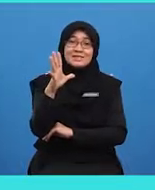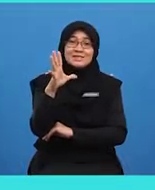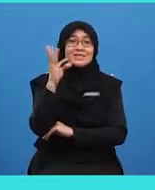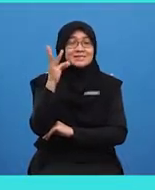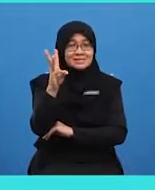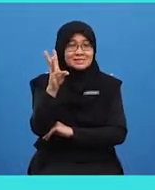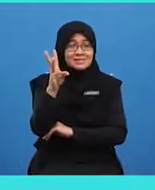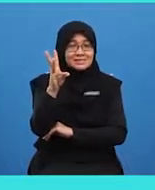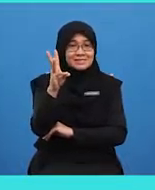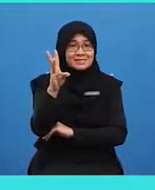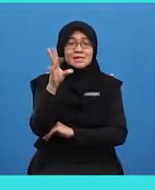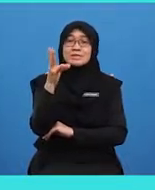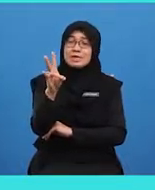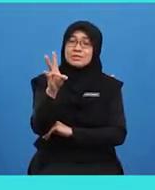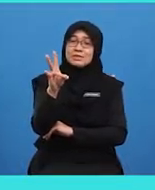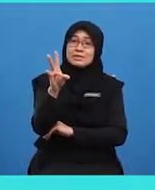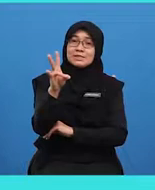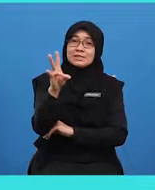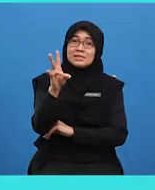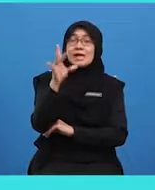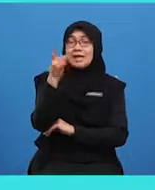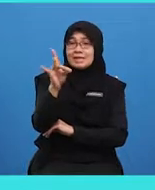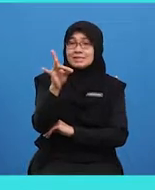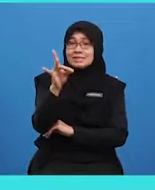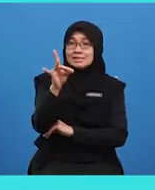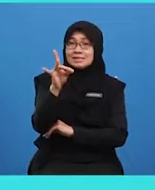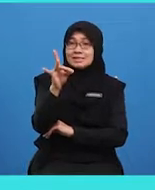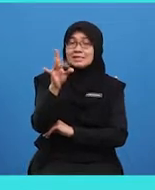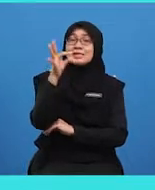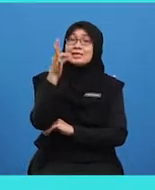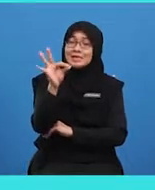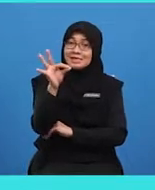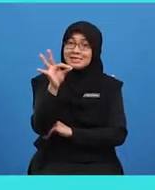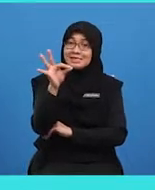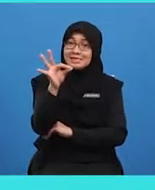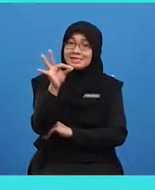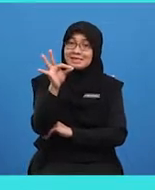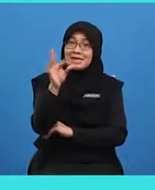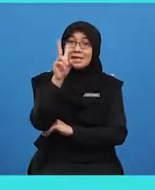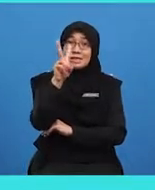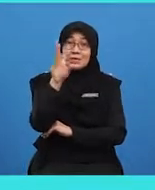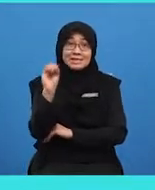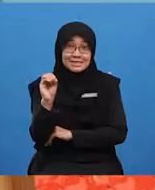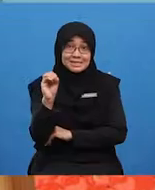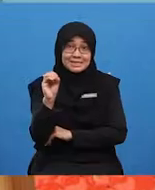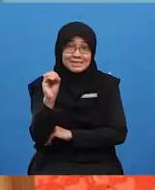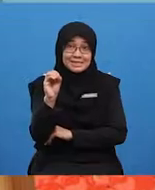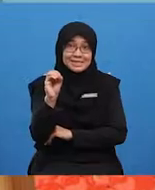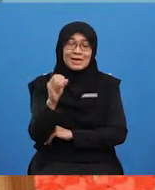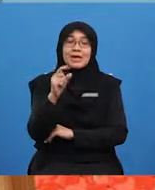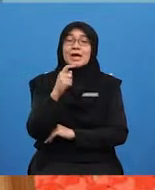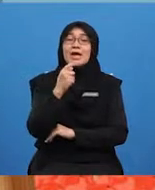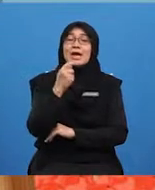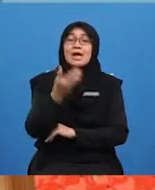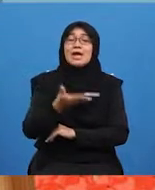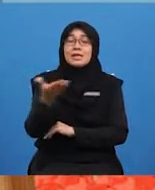16, 17, 18, 19, 20. There are